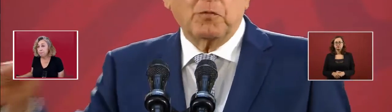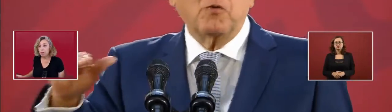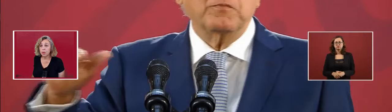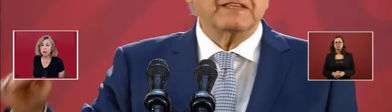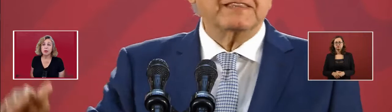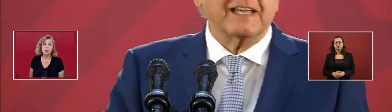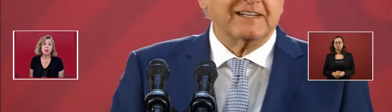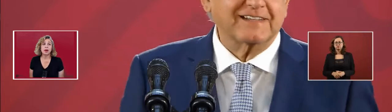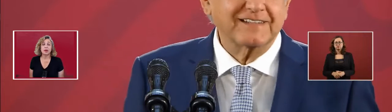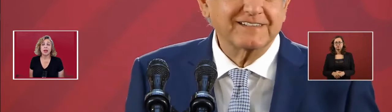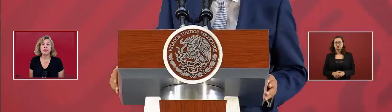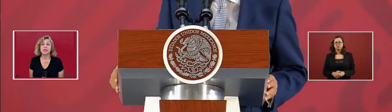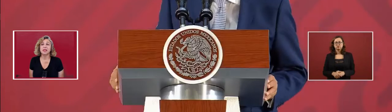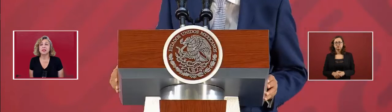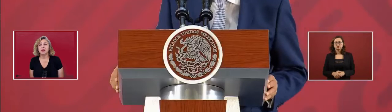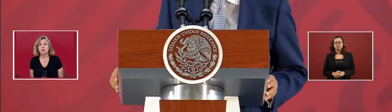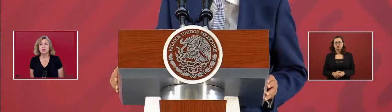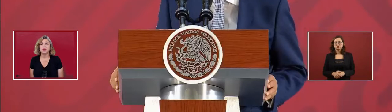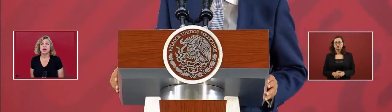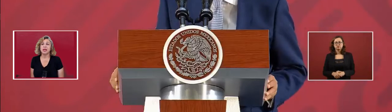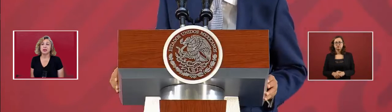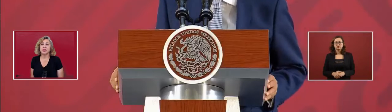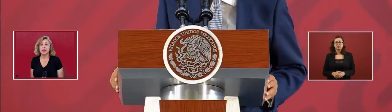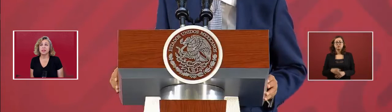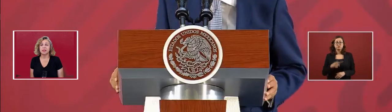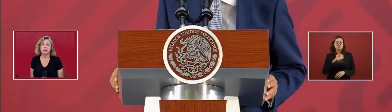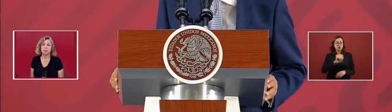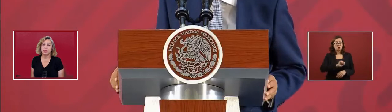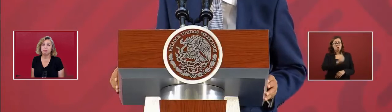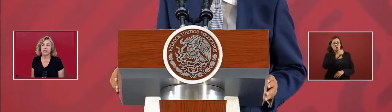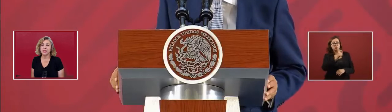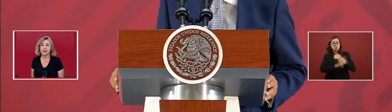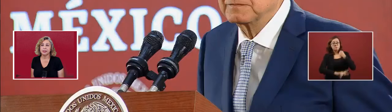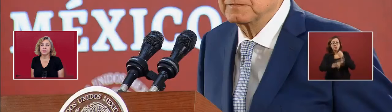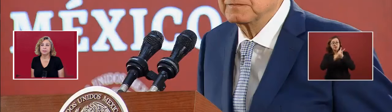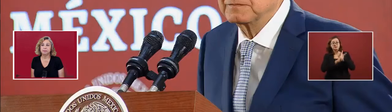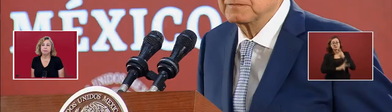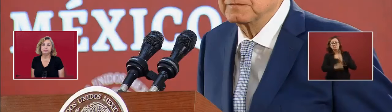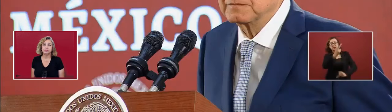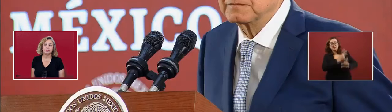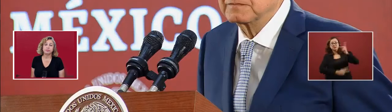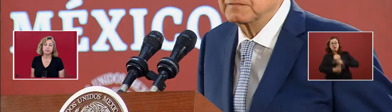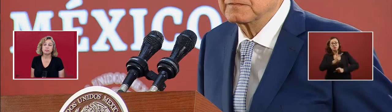And we are guaranteeing that we will not increase the public debt.